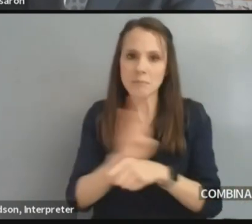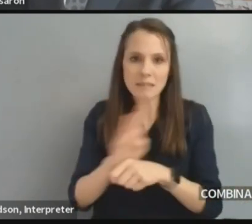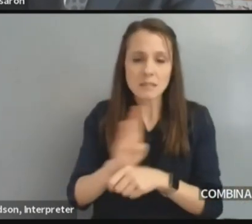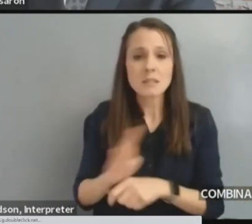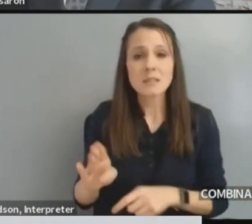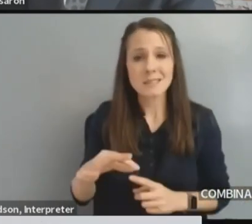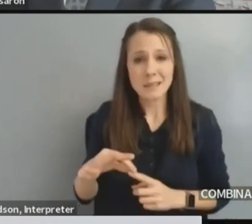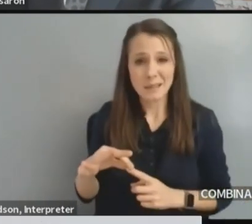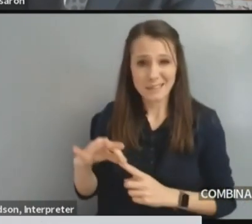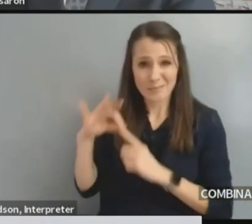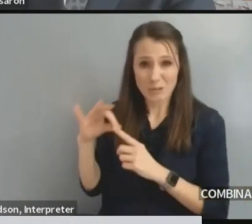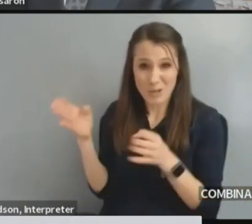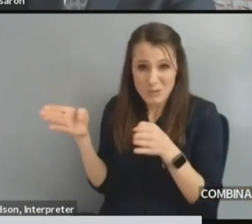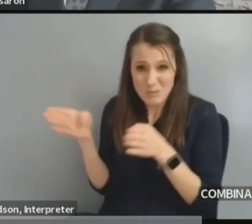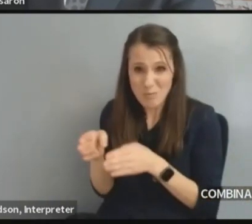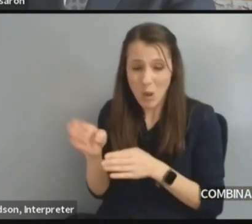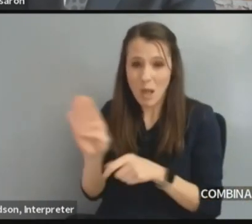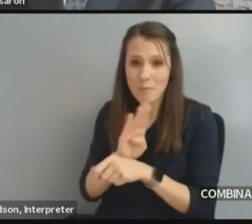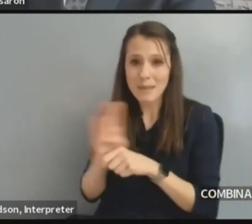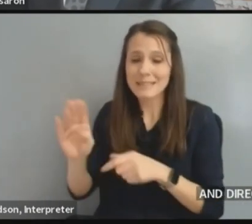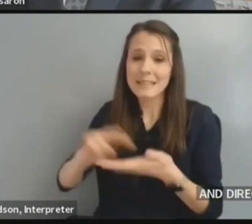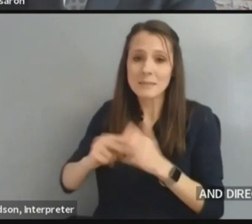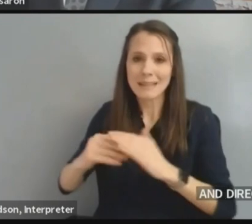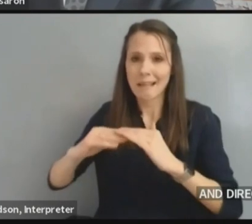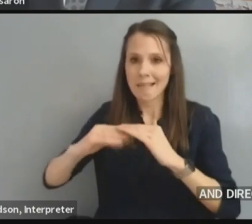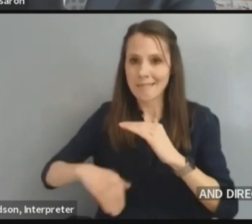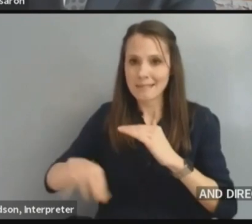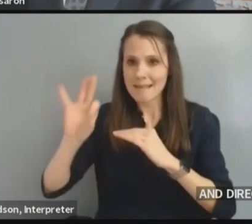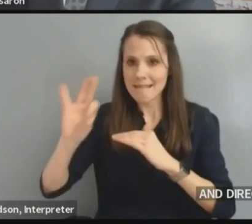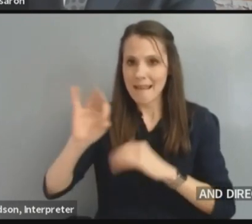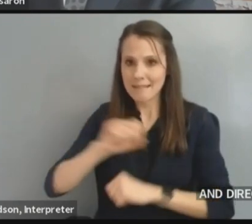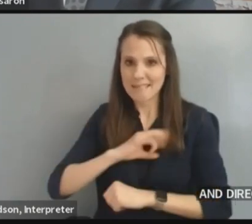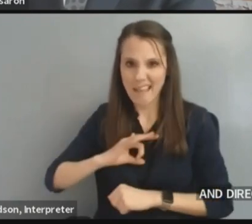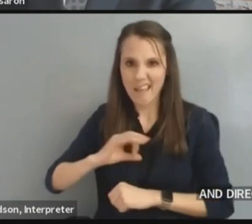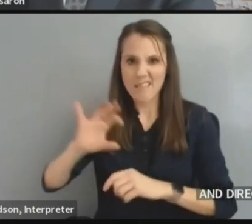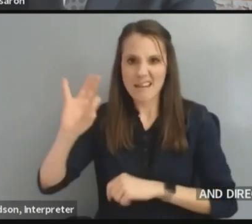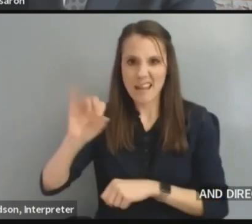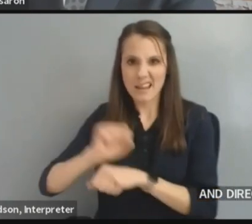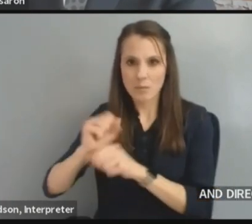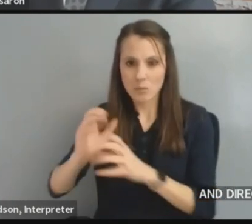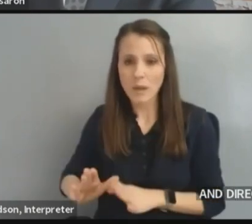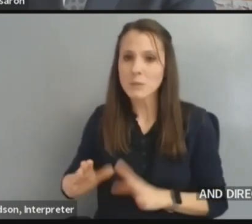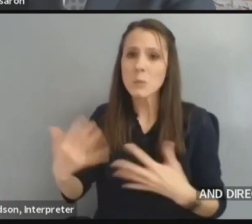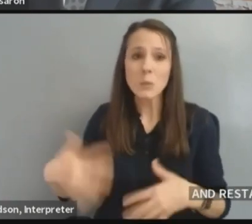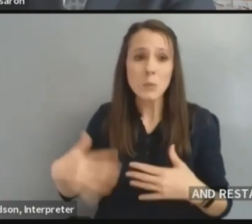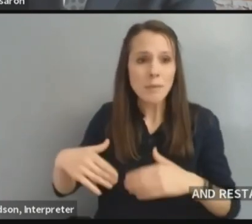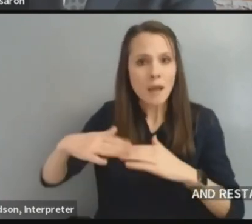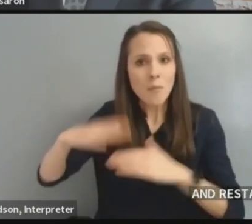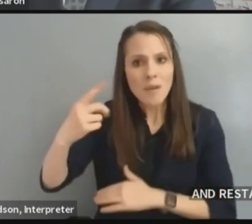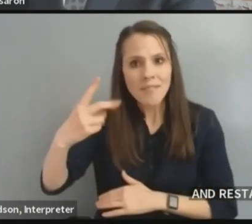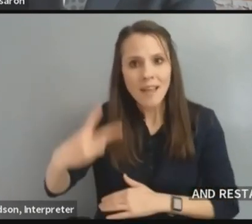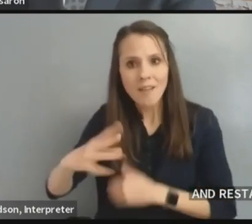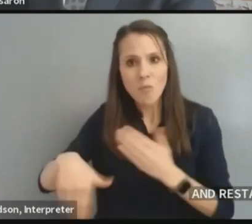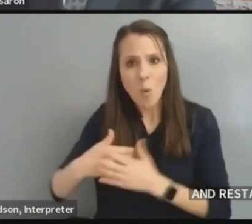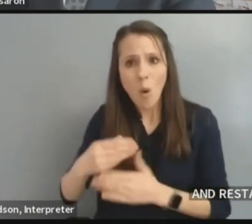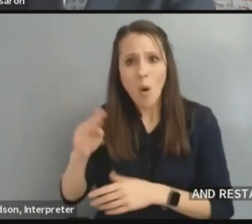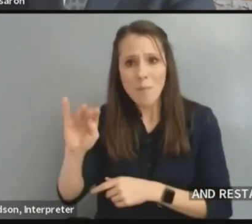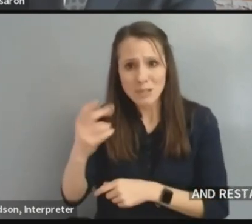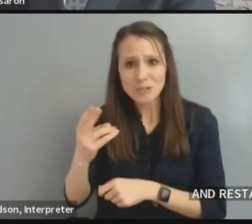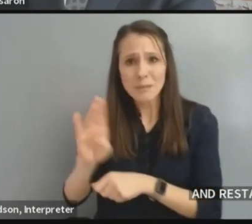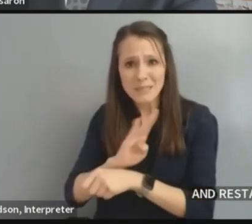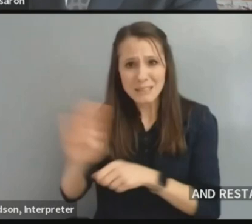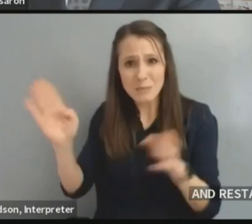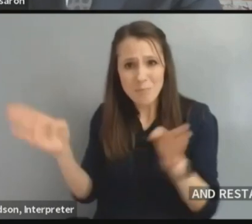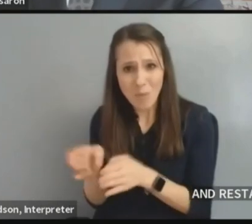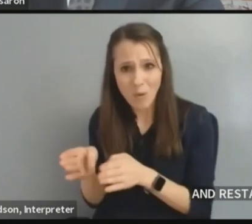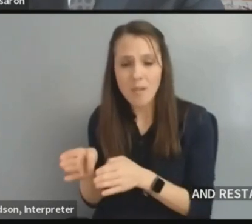businesses, those with fewer than nine employees, which make up more than half of Michigan's businesses. Supporting these